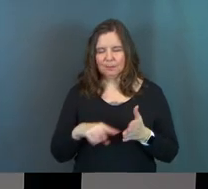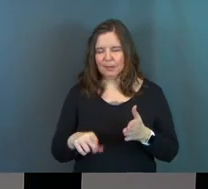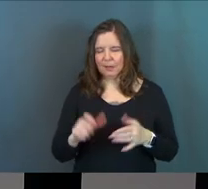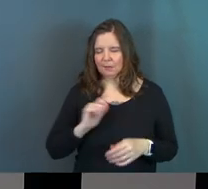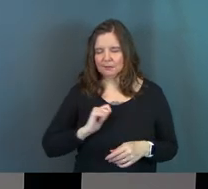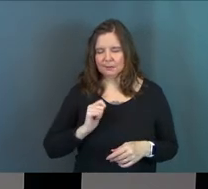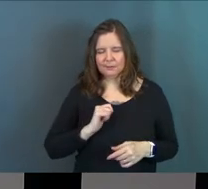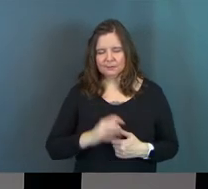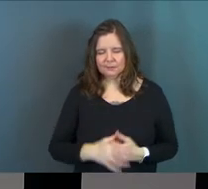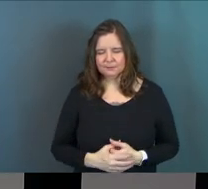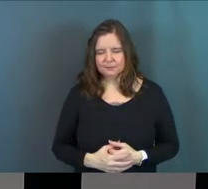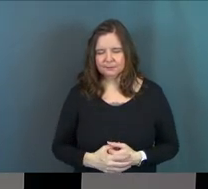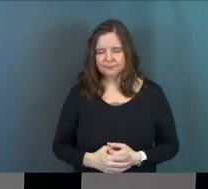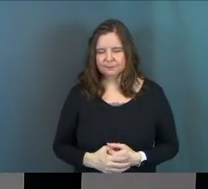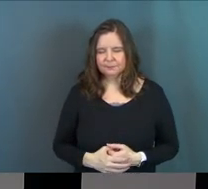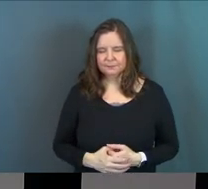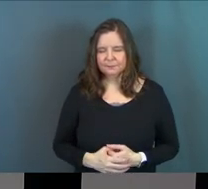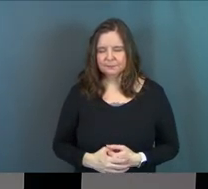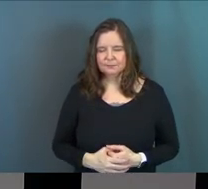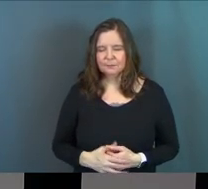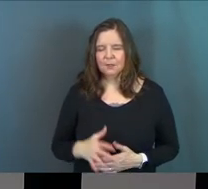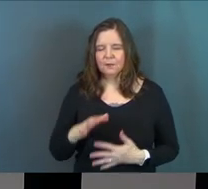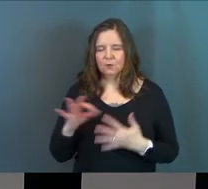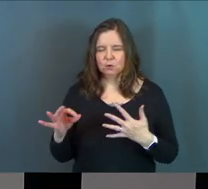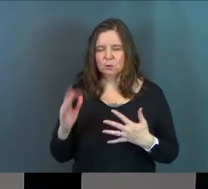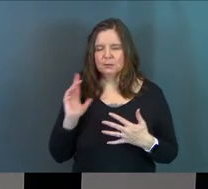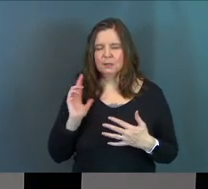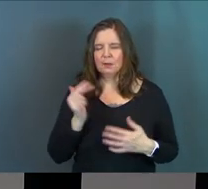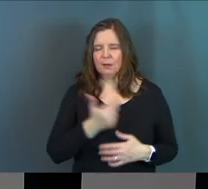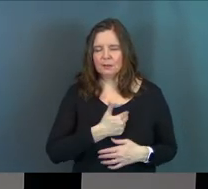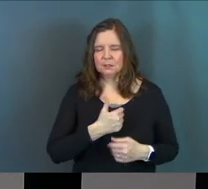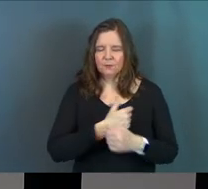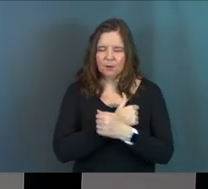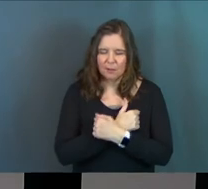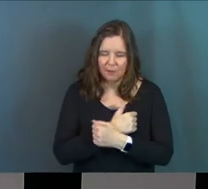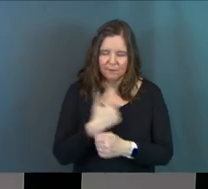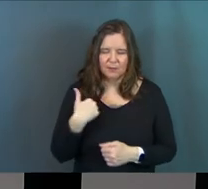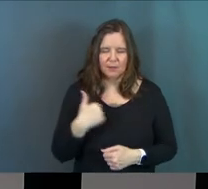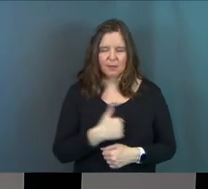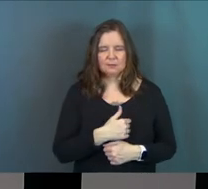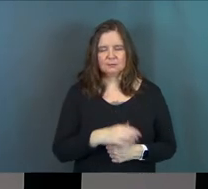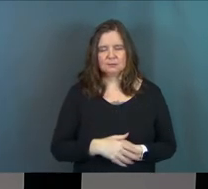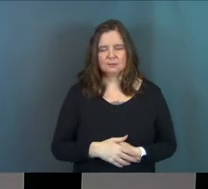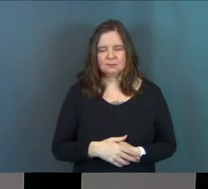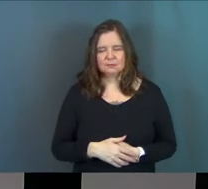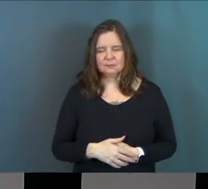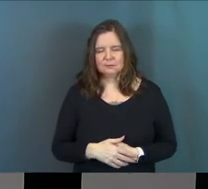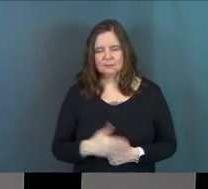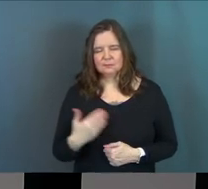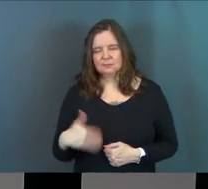for choosing us, for loving us unconditionally.